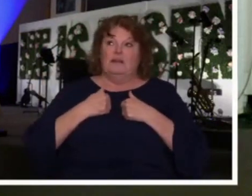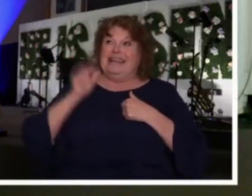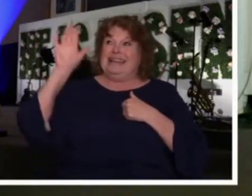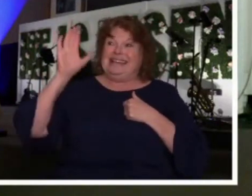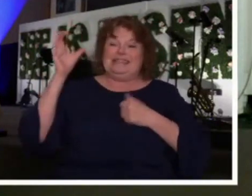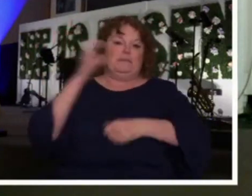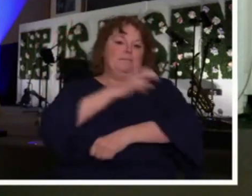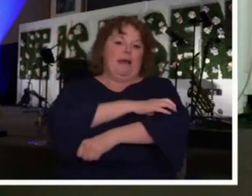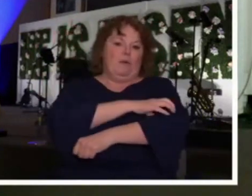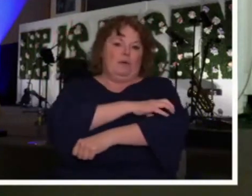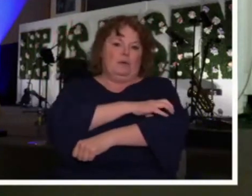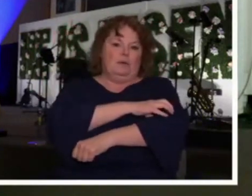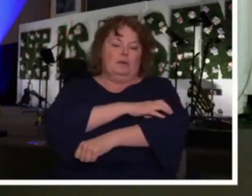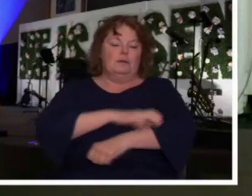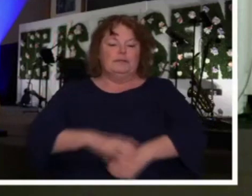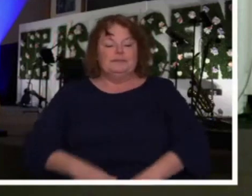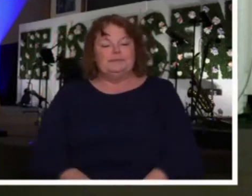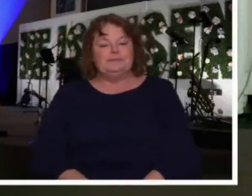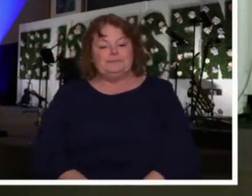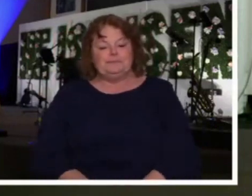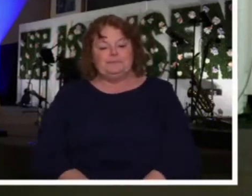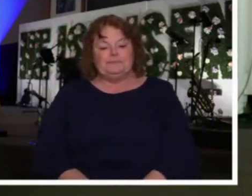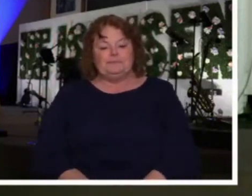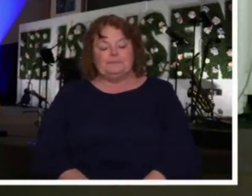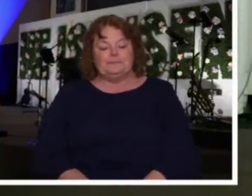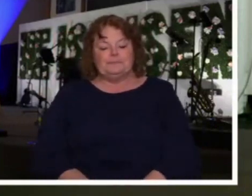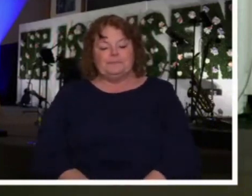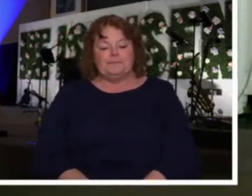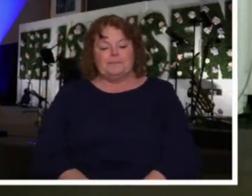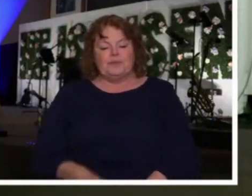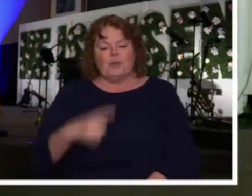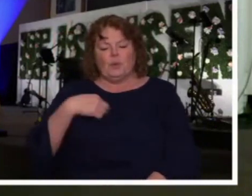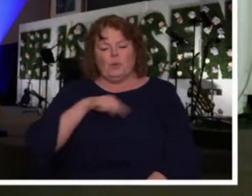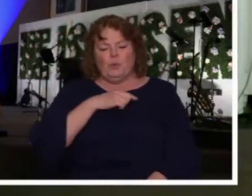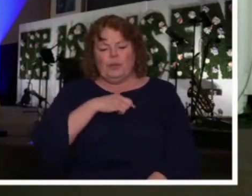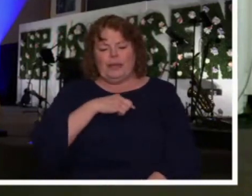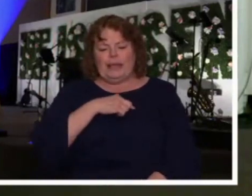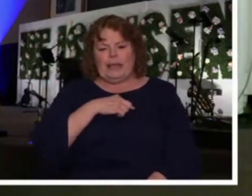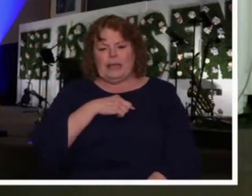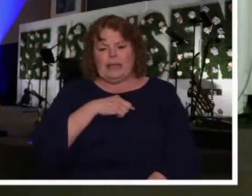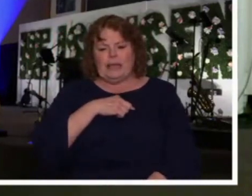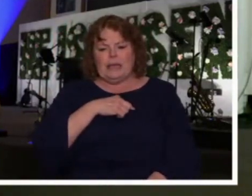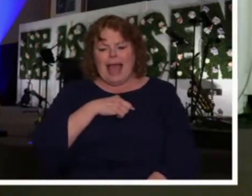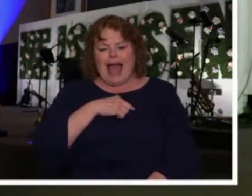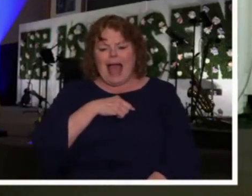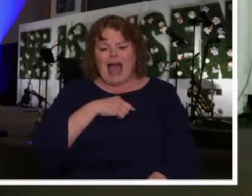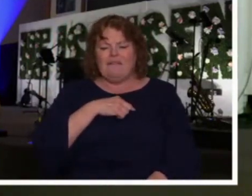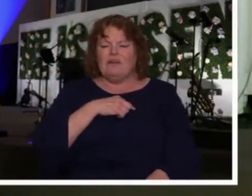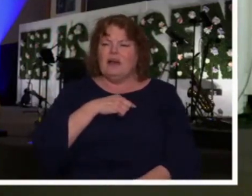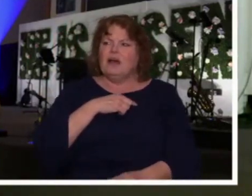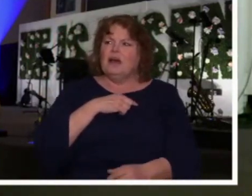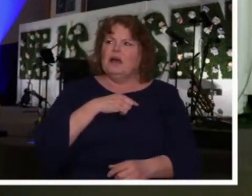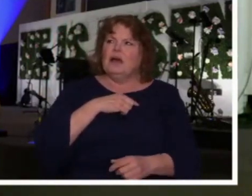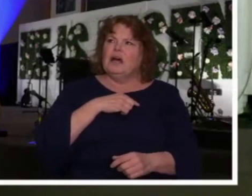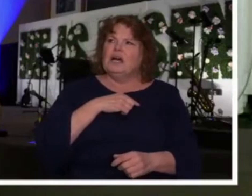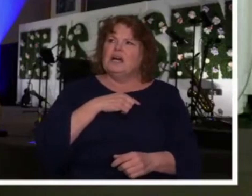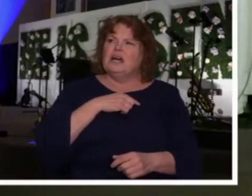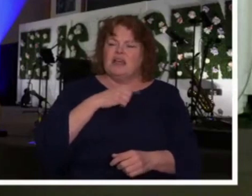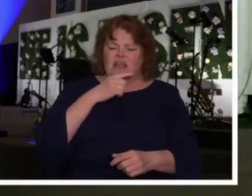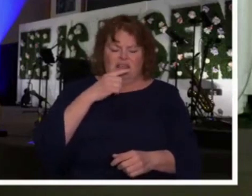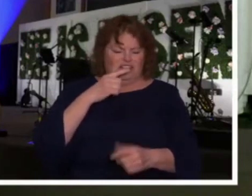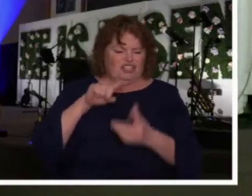for their testimony. We somehow have developed a trust of technology more